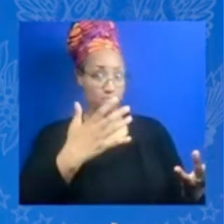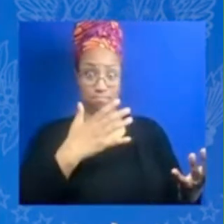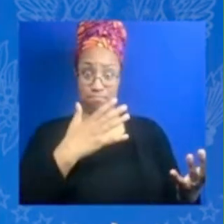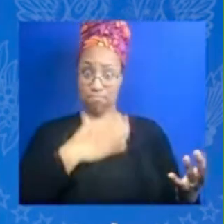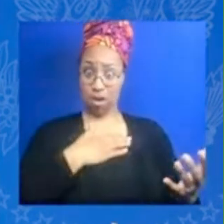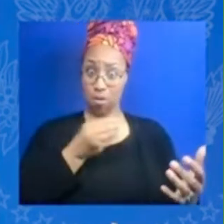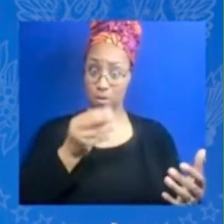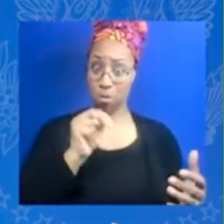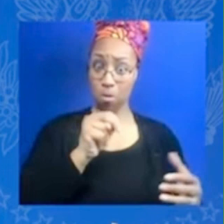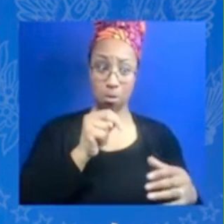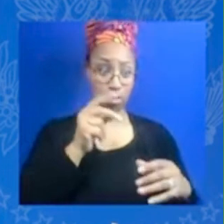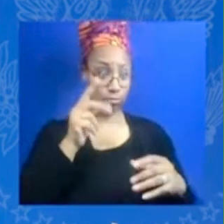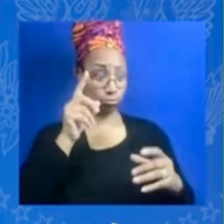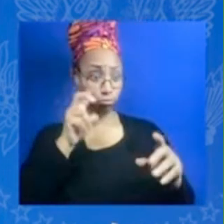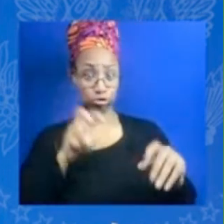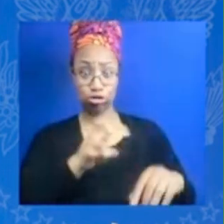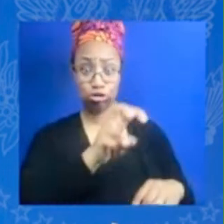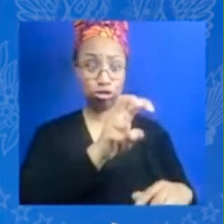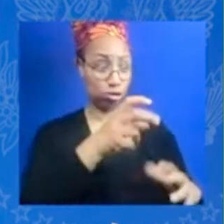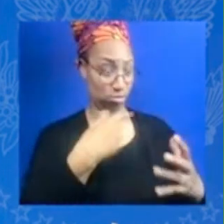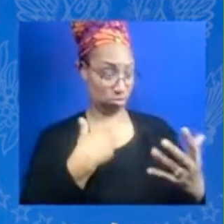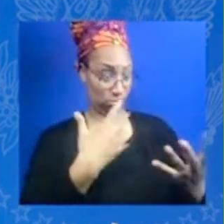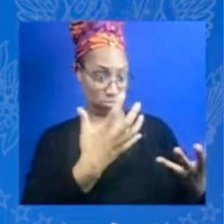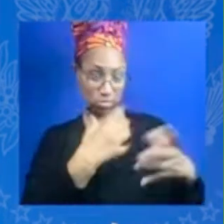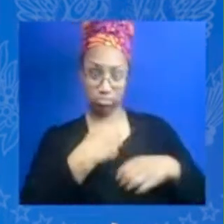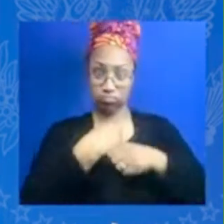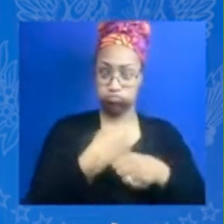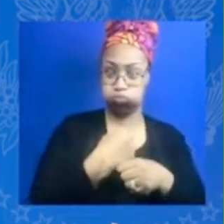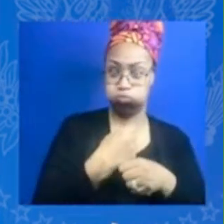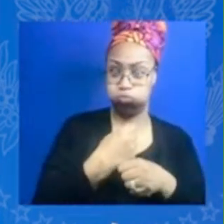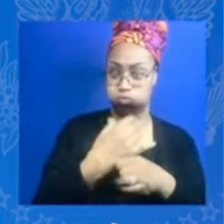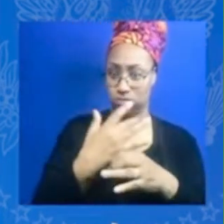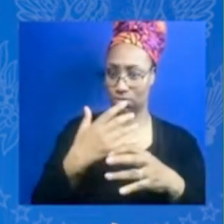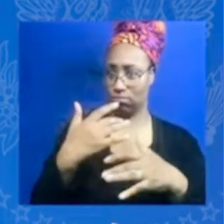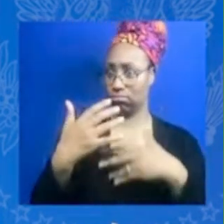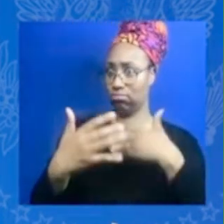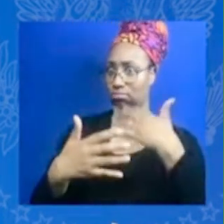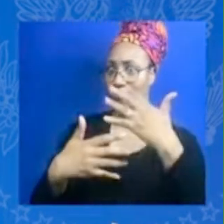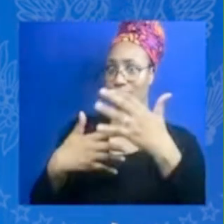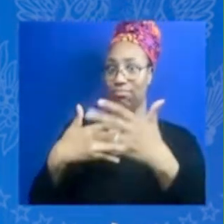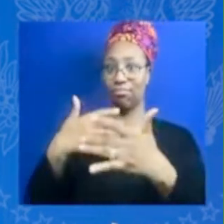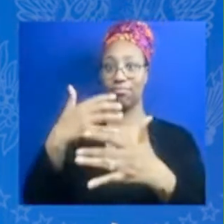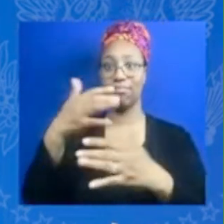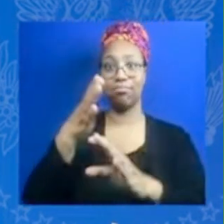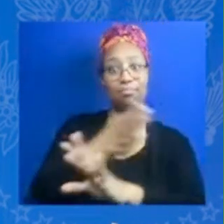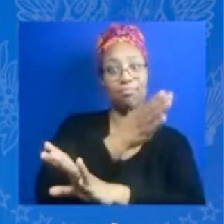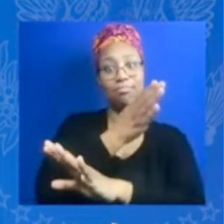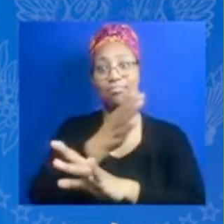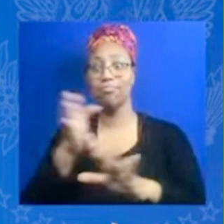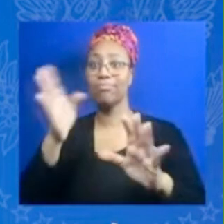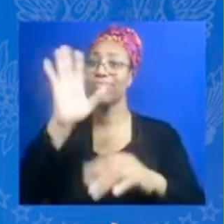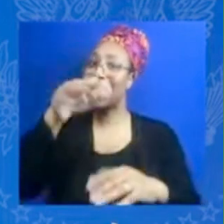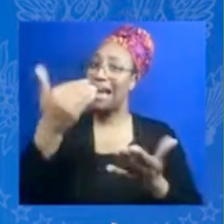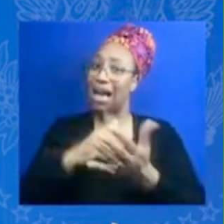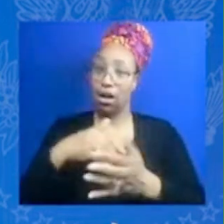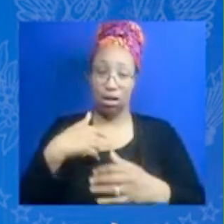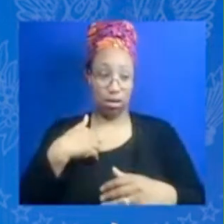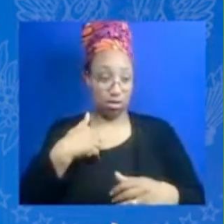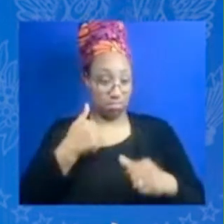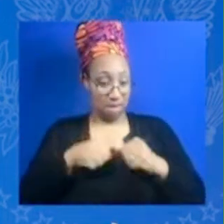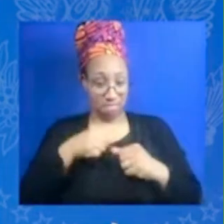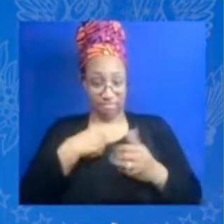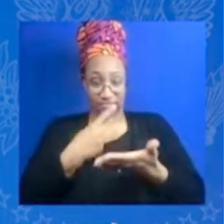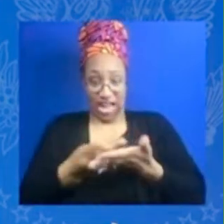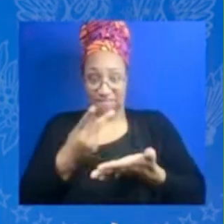starting my business my business is now 11 years old there have been many failures some very public some very private